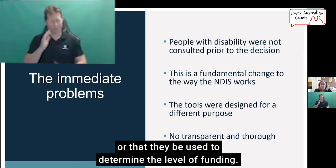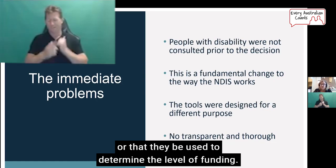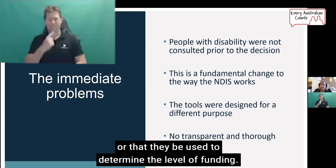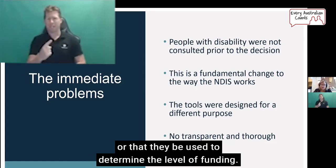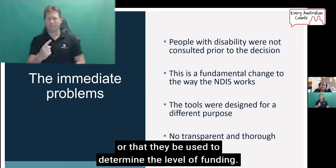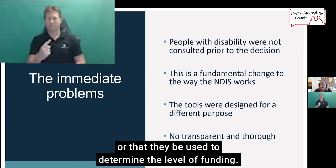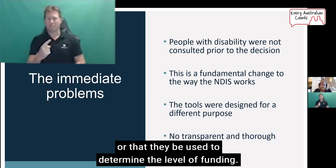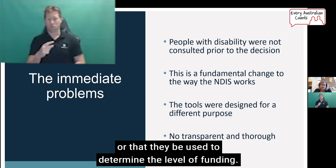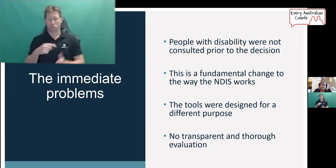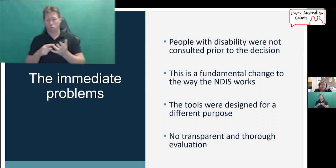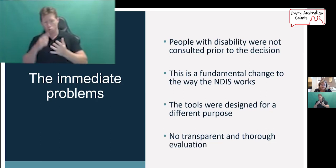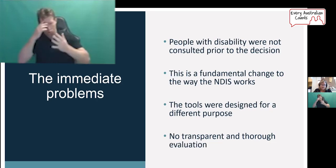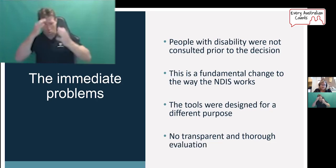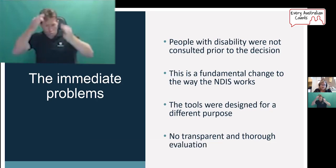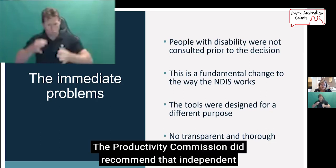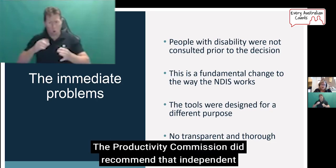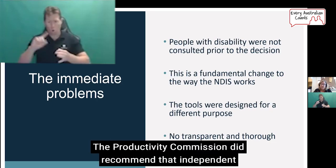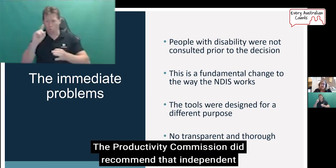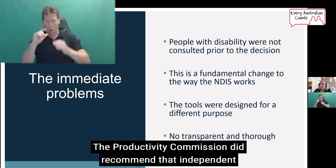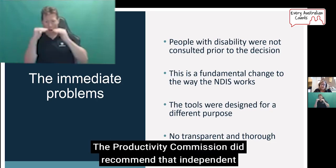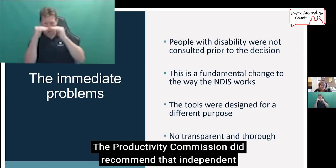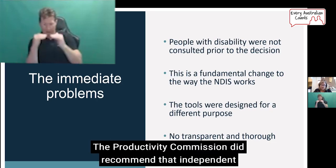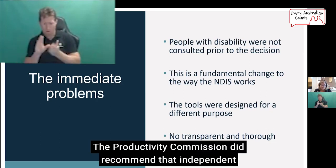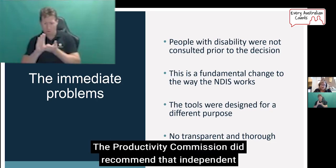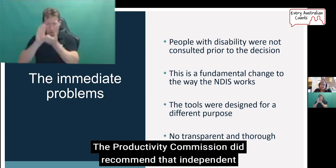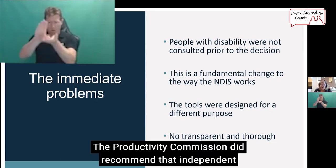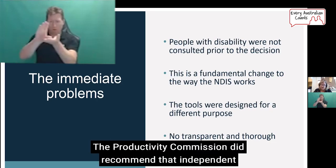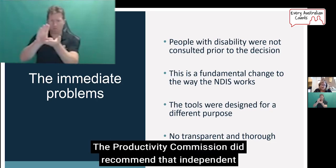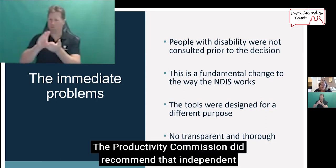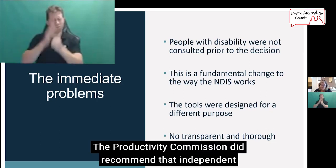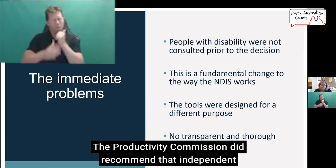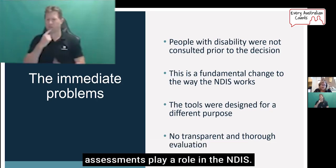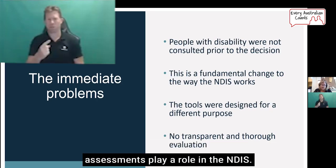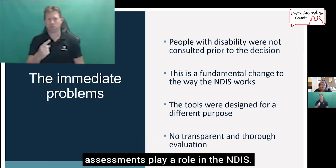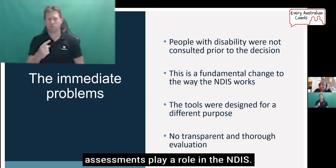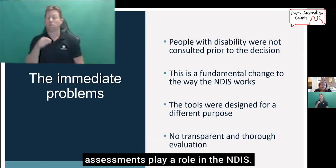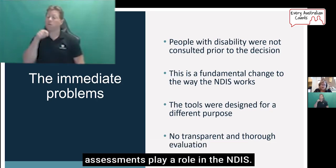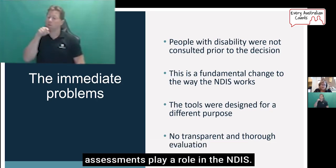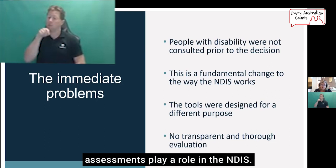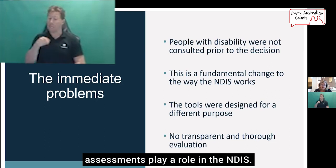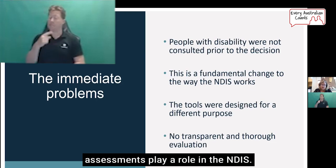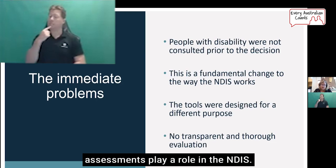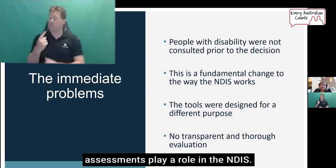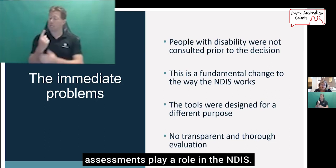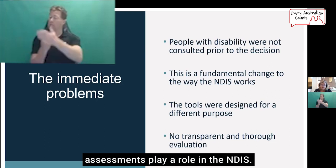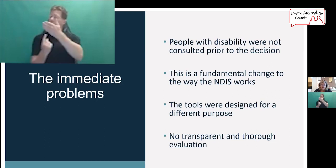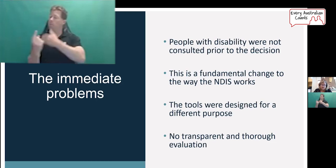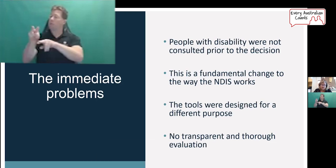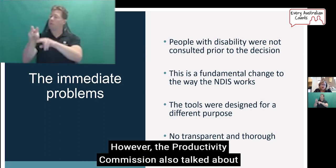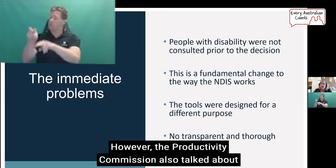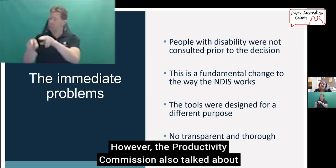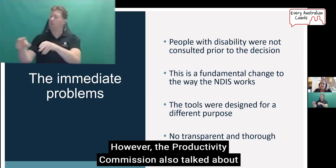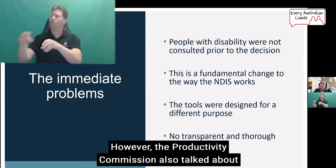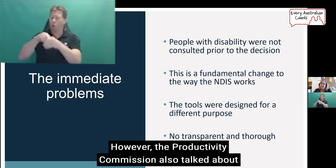used to determine the level of funding. The Productivity Commission did recommend that independent assessments play a role in the NDIS.